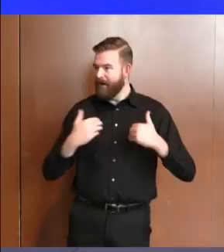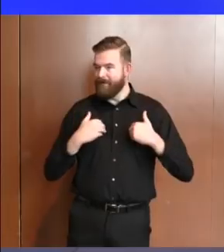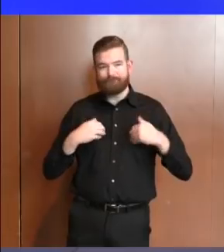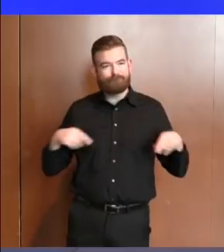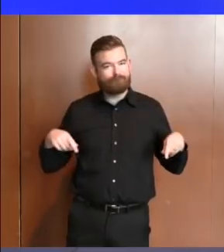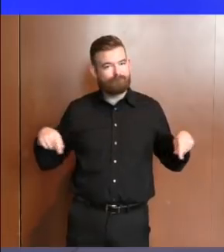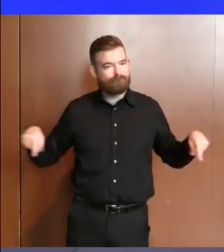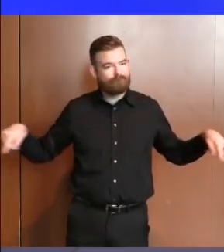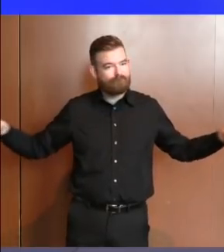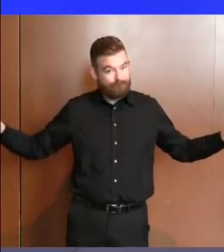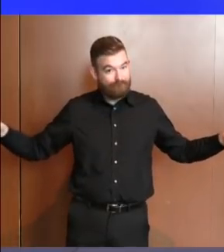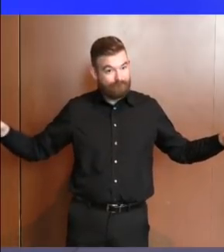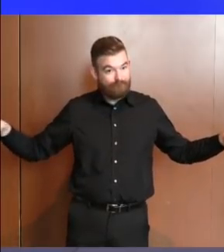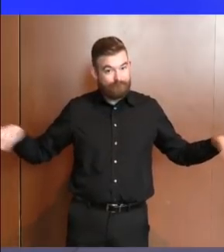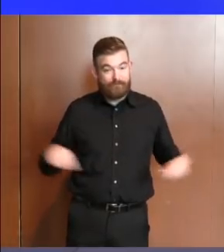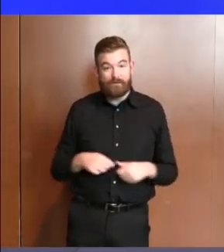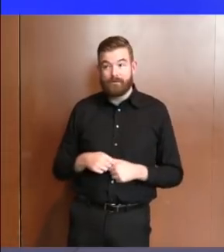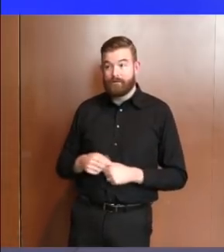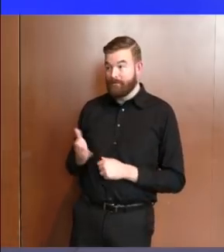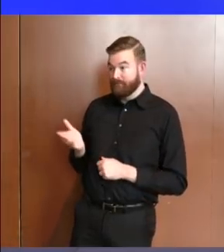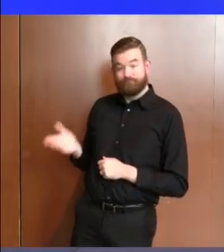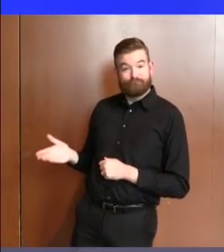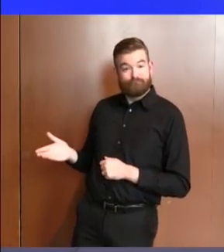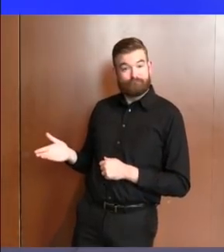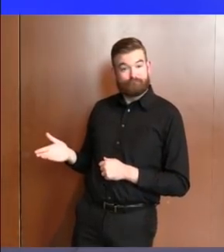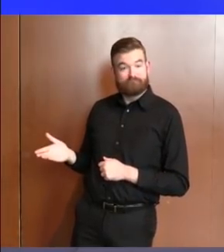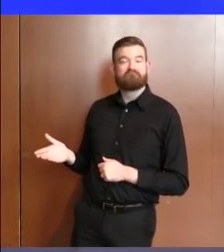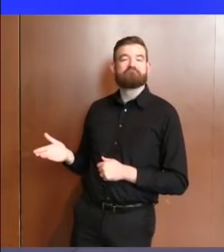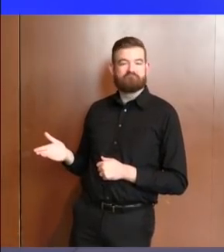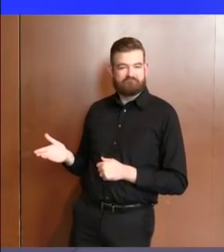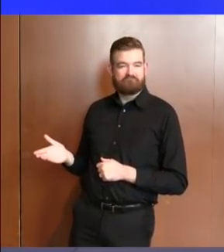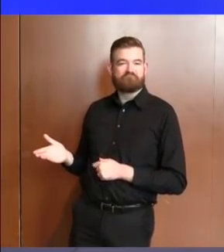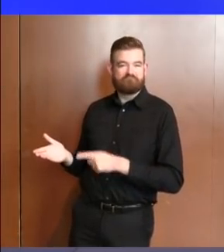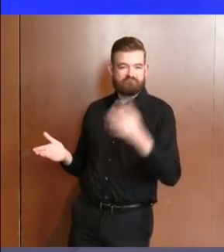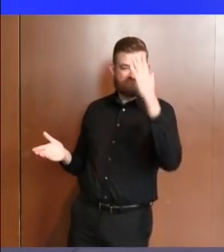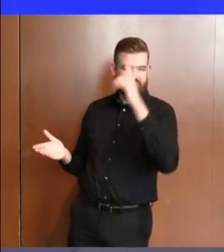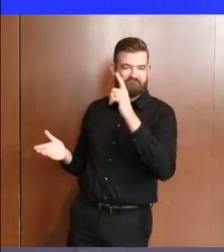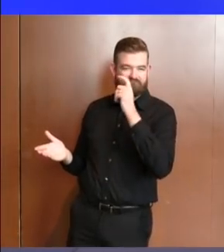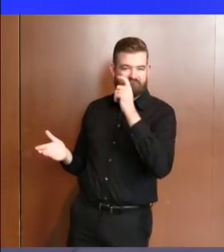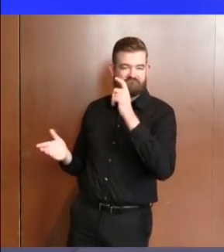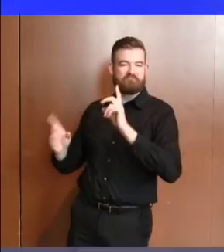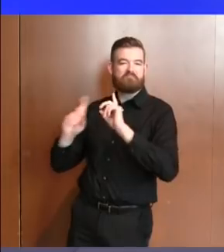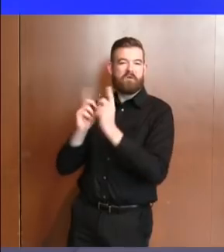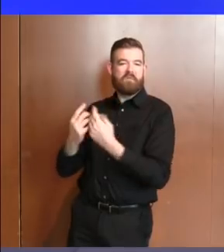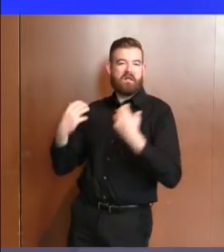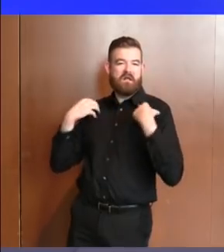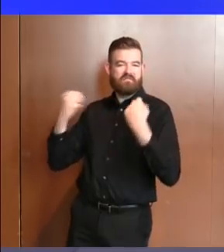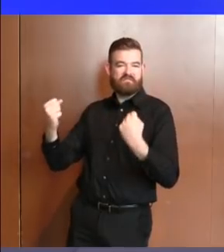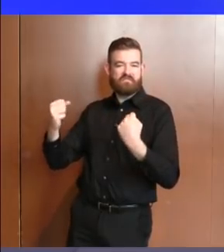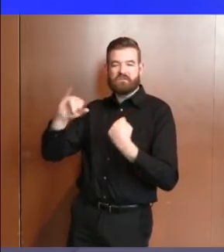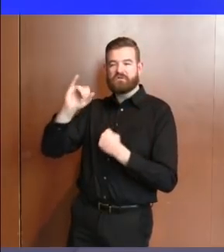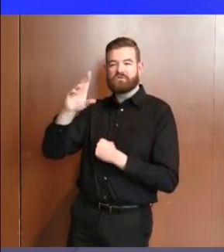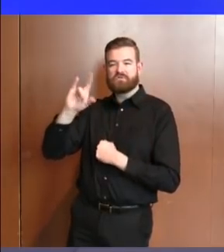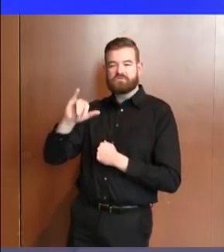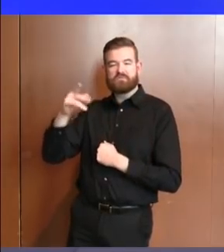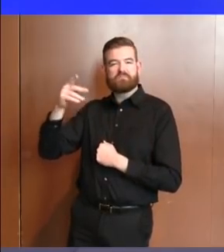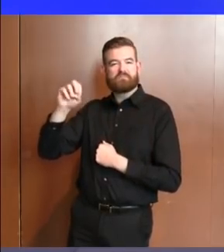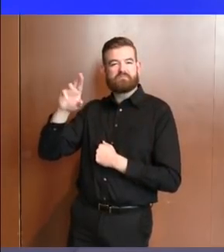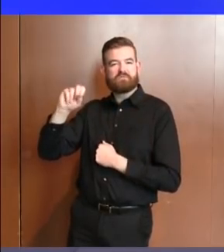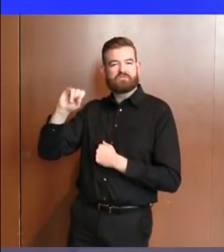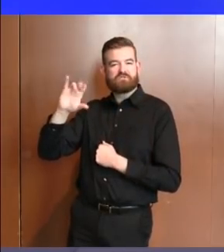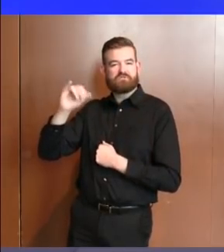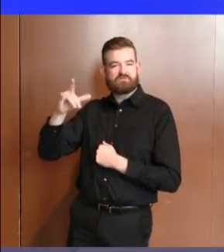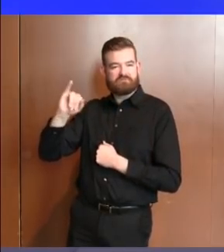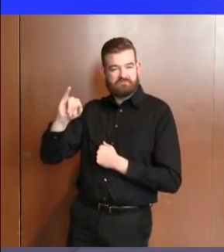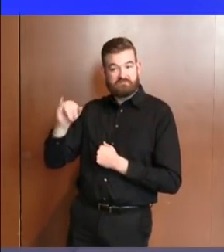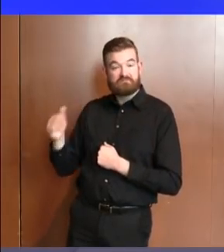by the woman to my right who needs no introduction, the commissioner of the Department of Health, Judy Persichelli. To her right, another name that